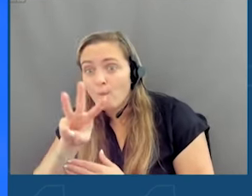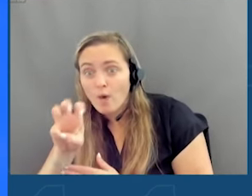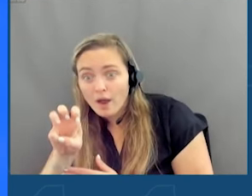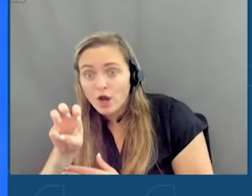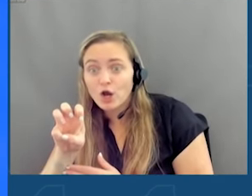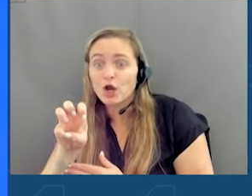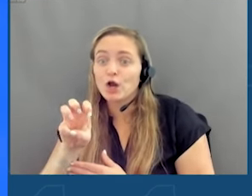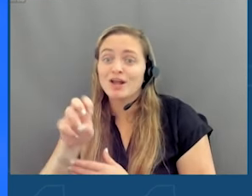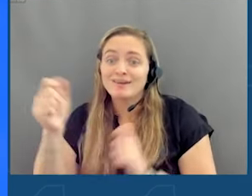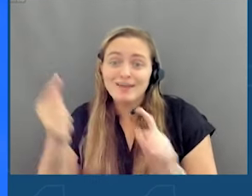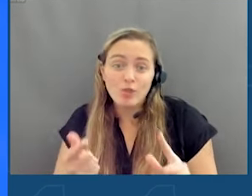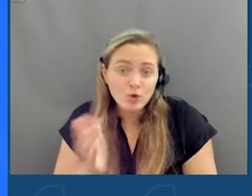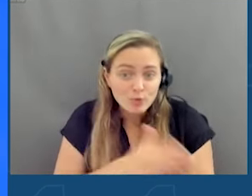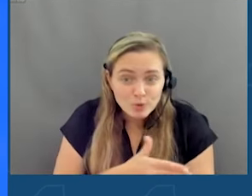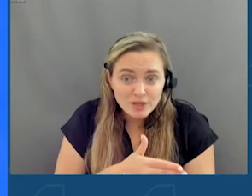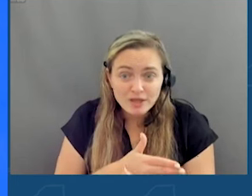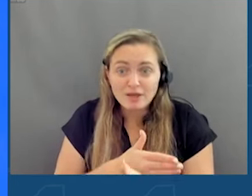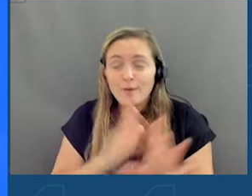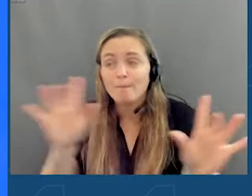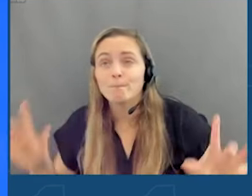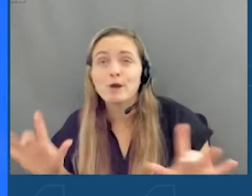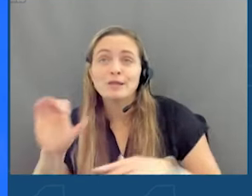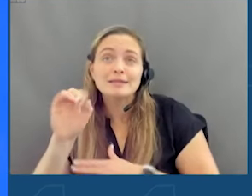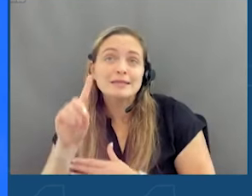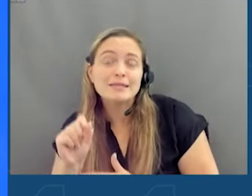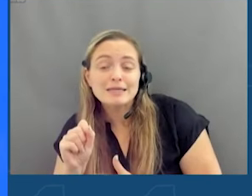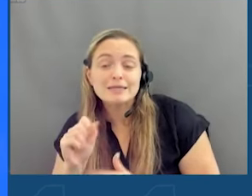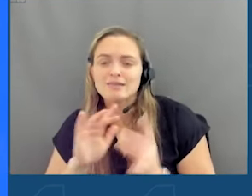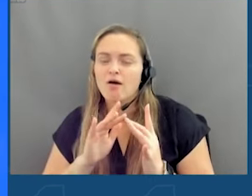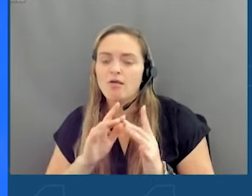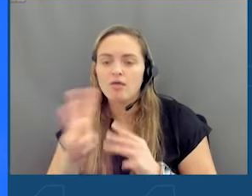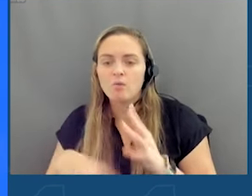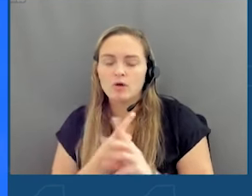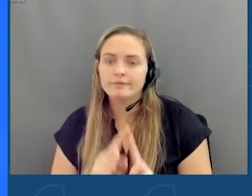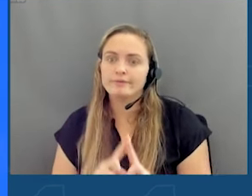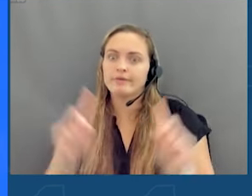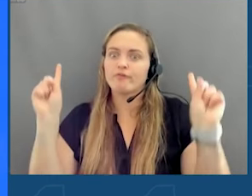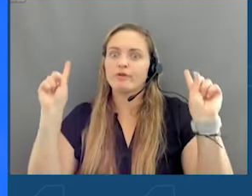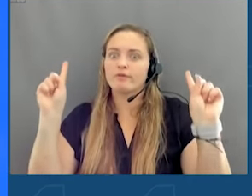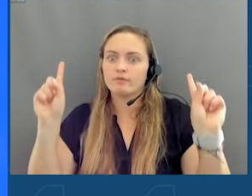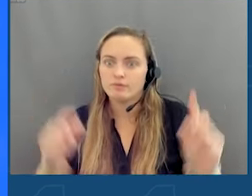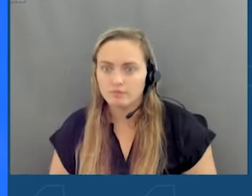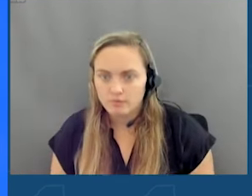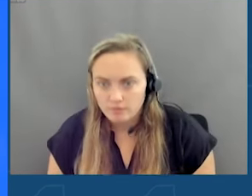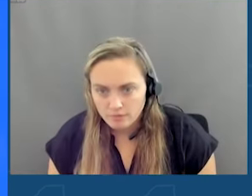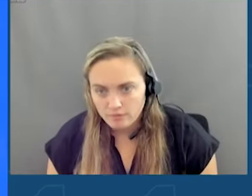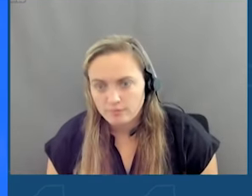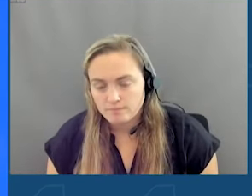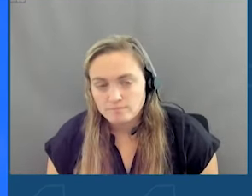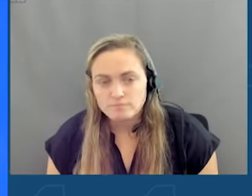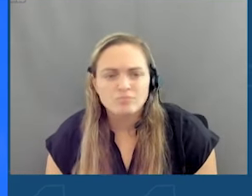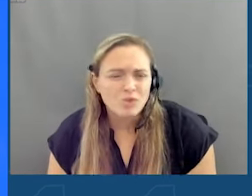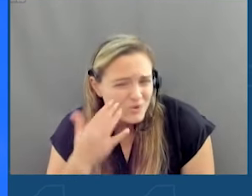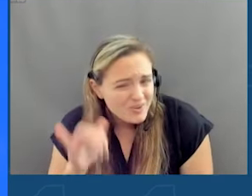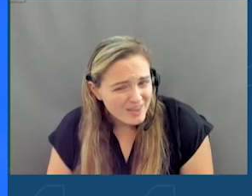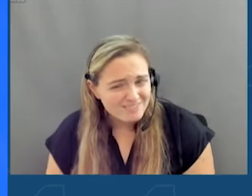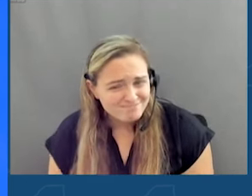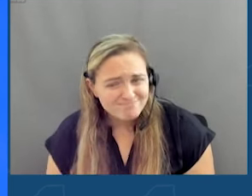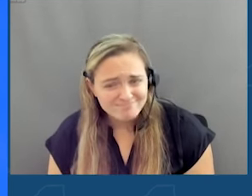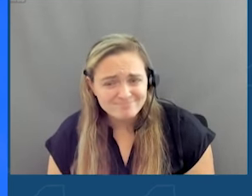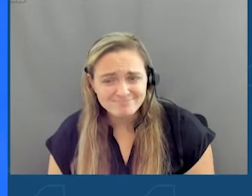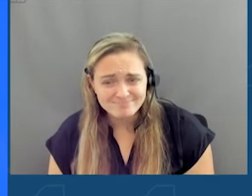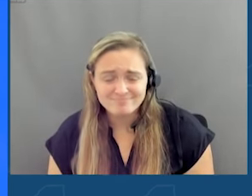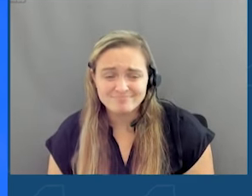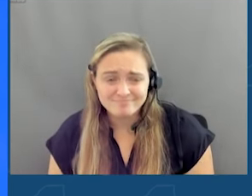burning CDs. The online world is completely different. And we know that. In today's